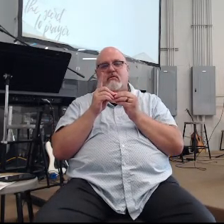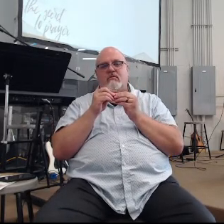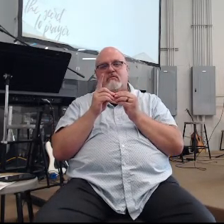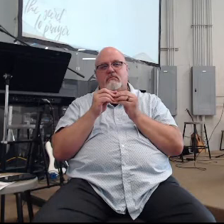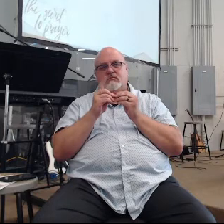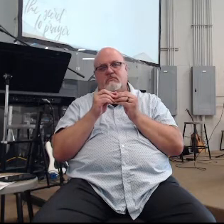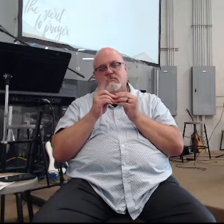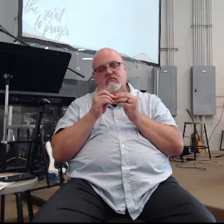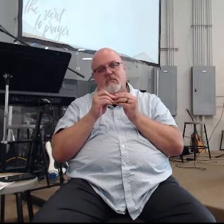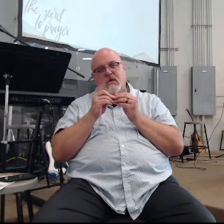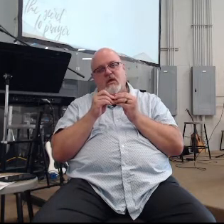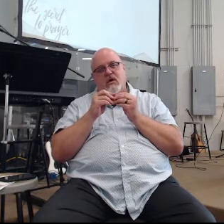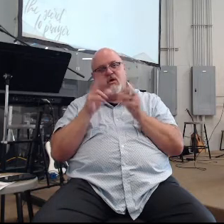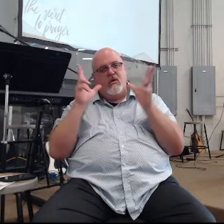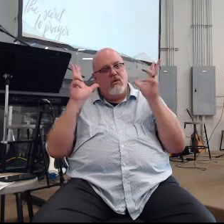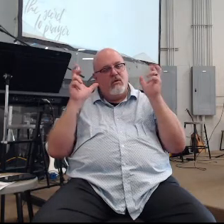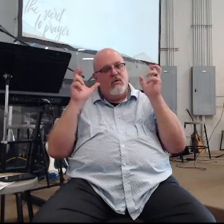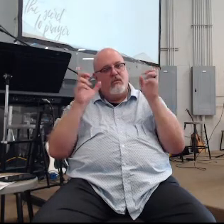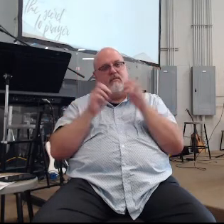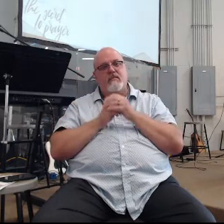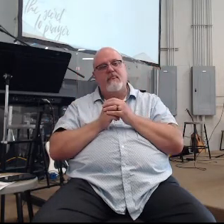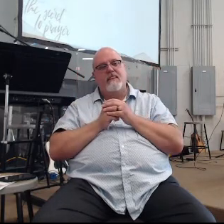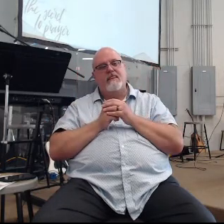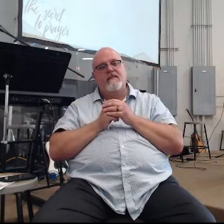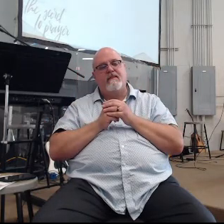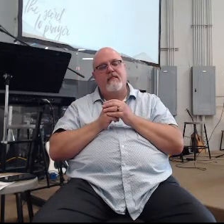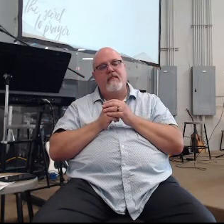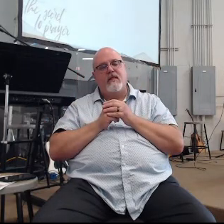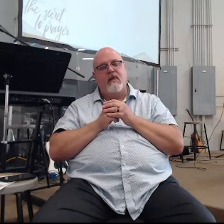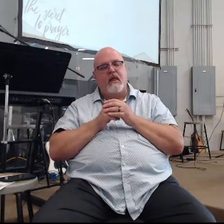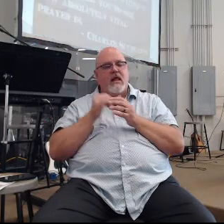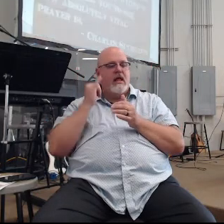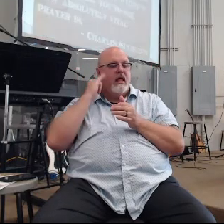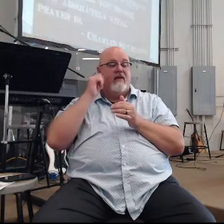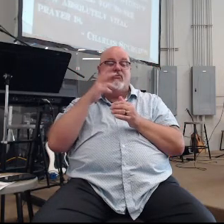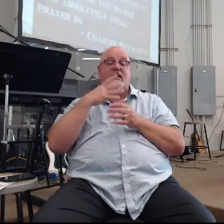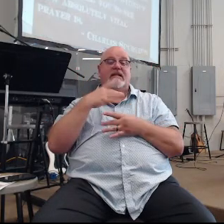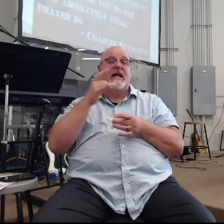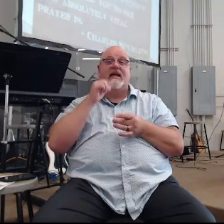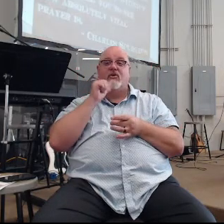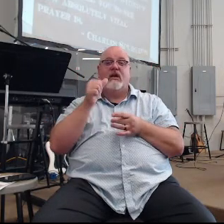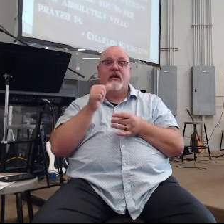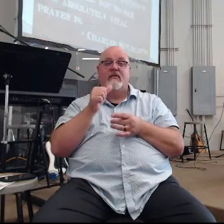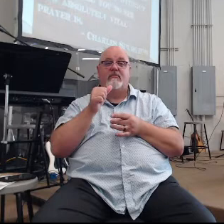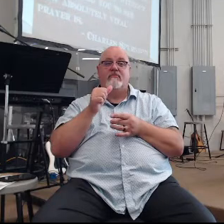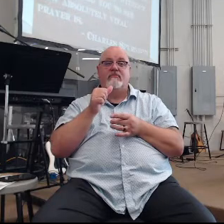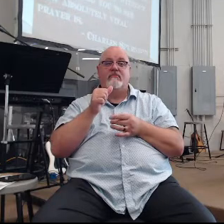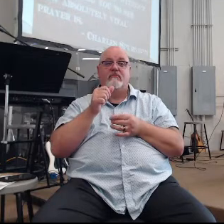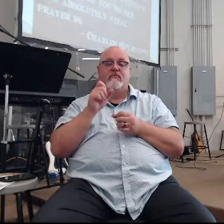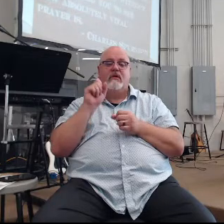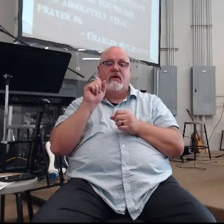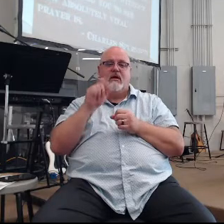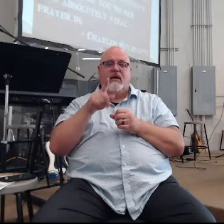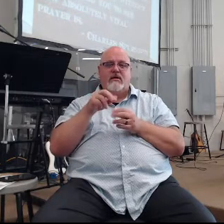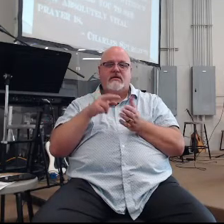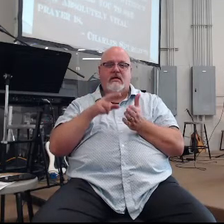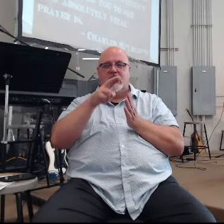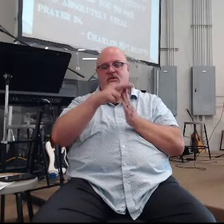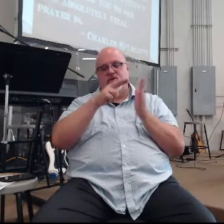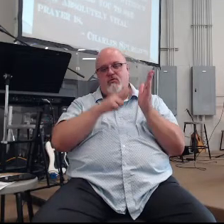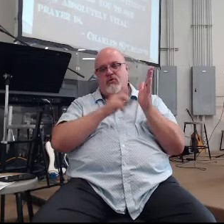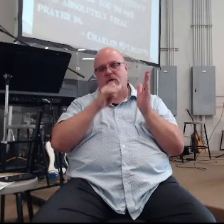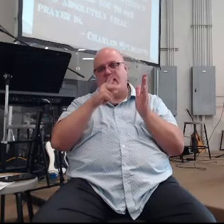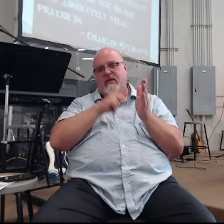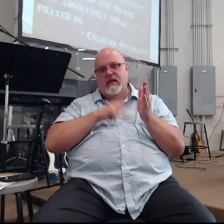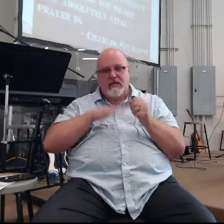Spurgeon quote before we have our next talking point he says this whether we like it or not asking is the rule of the kingdom